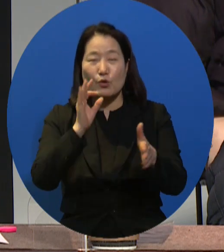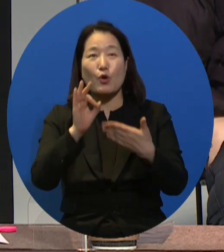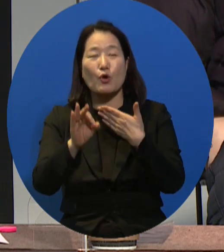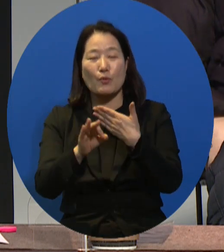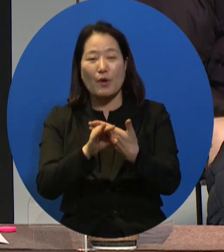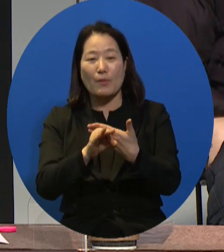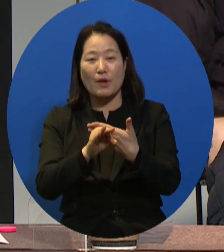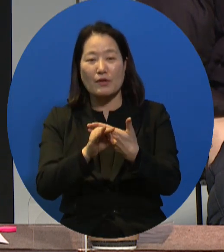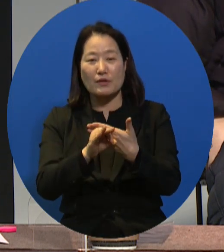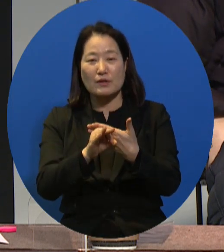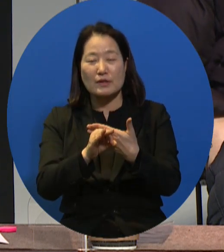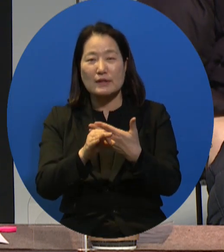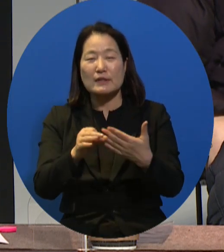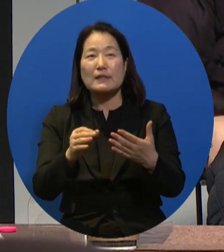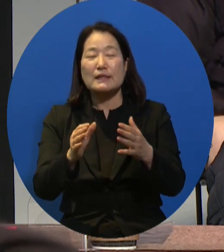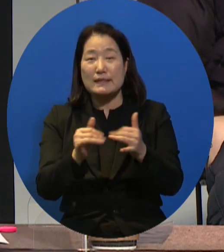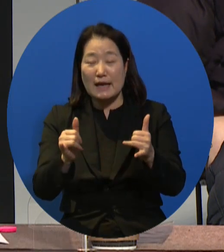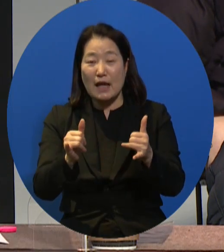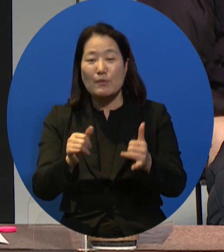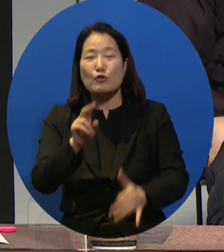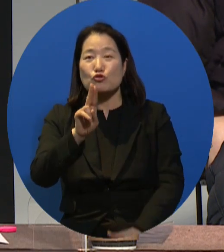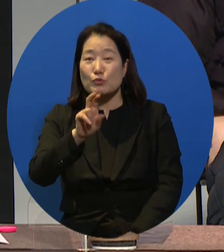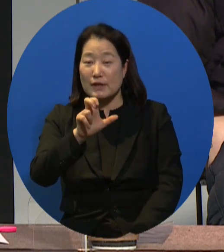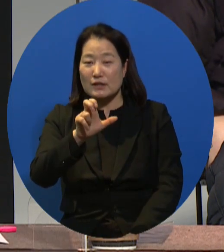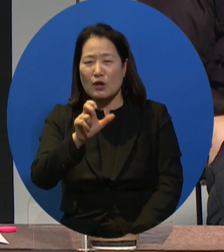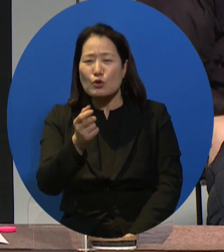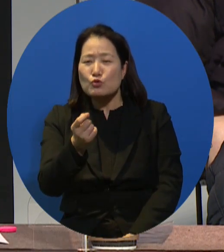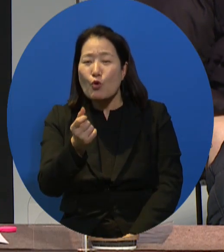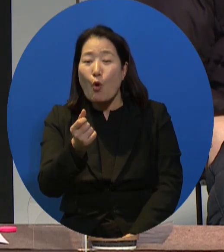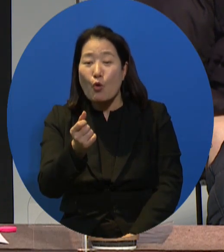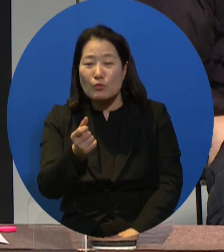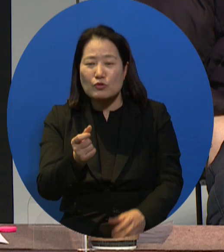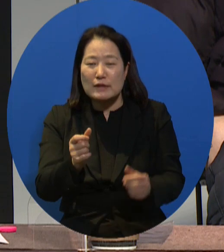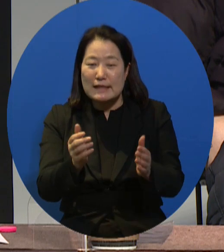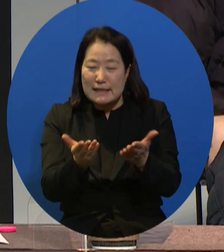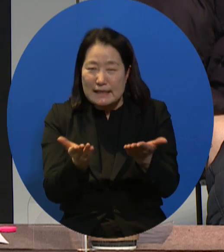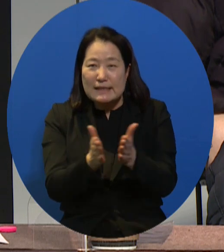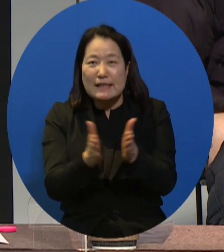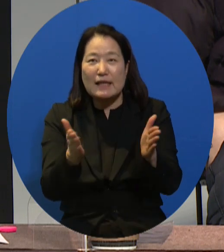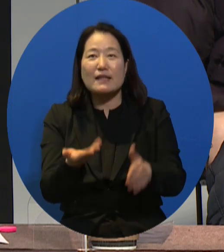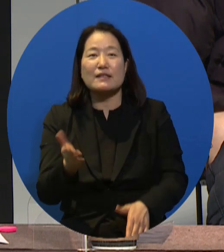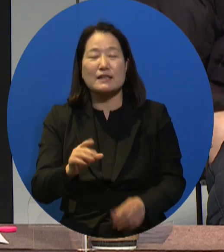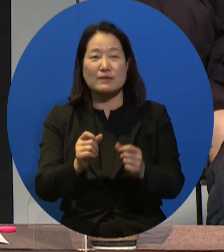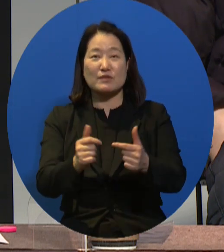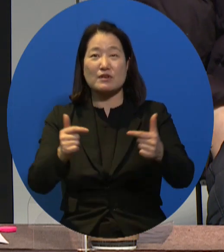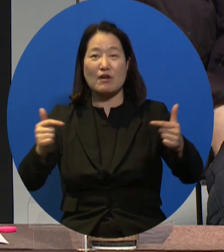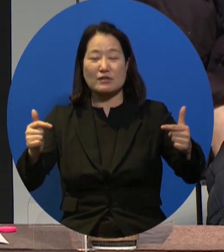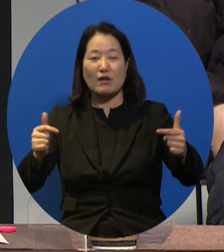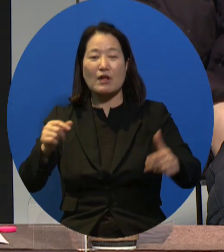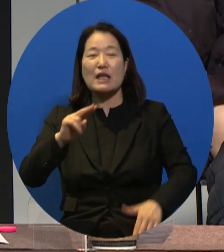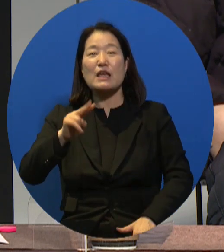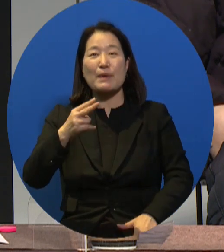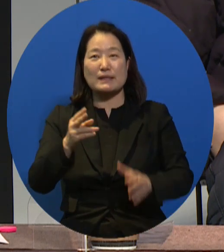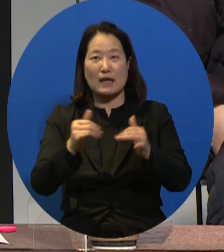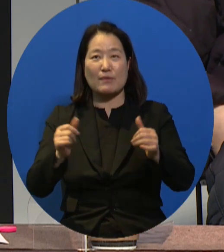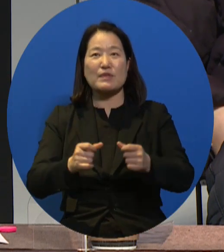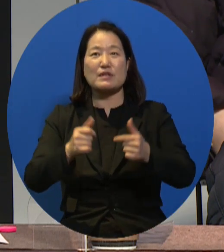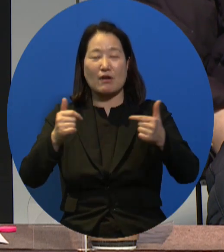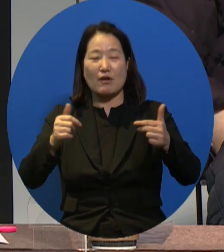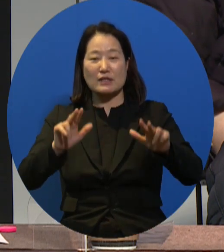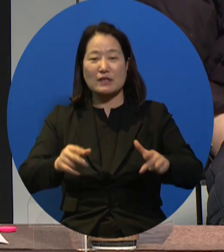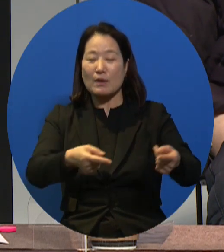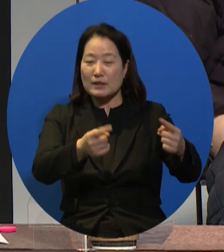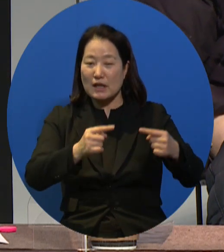the local government. And in Gyeonggi province last year, we started with a very small scale. So we only